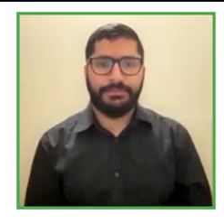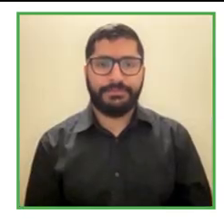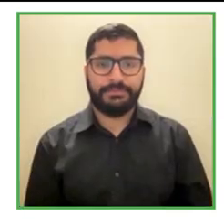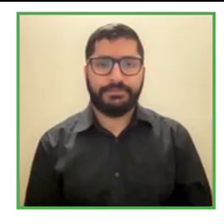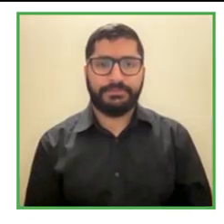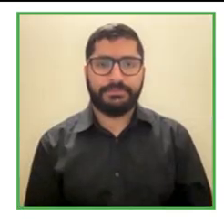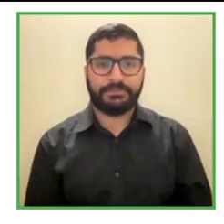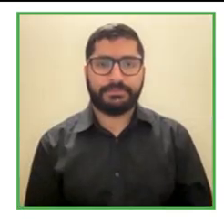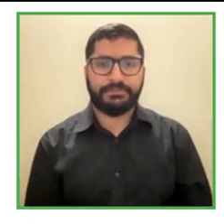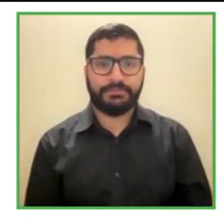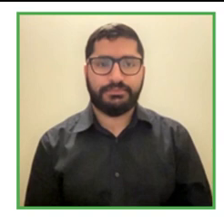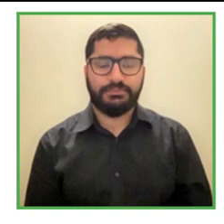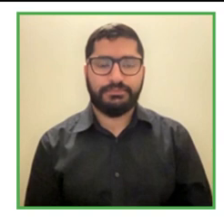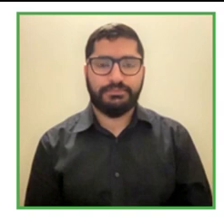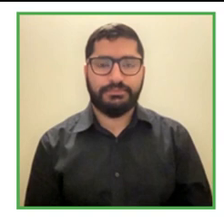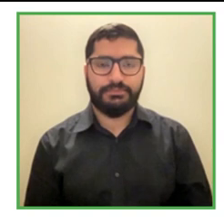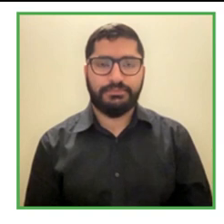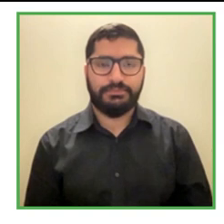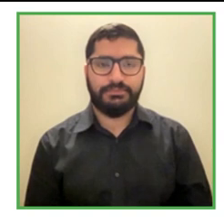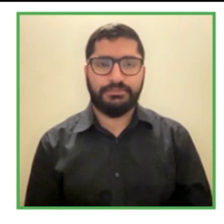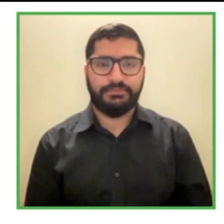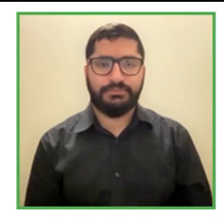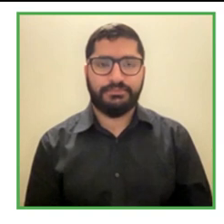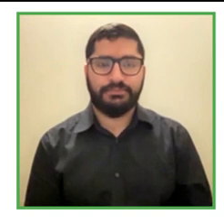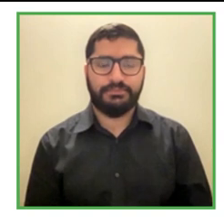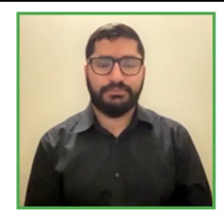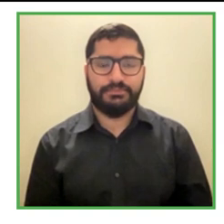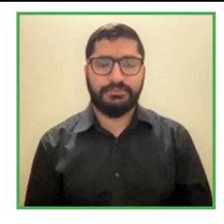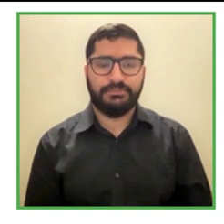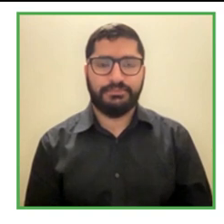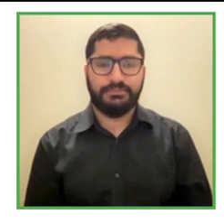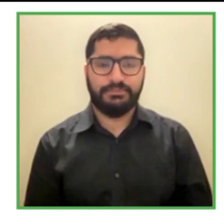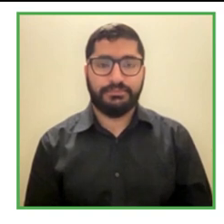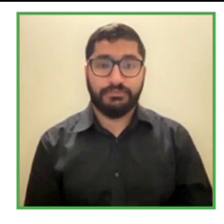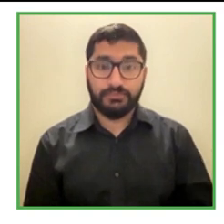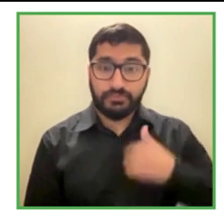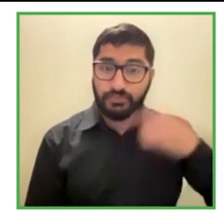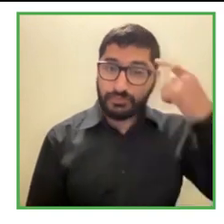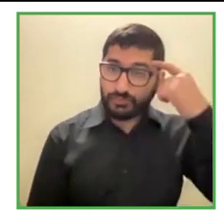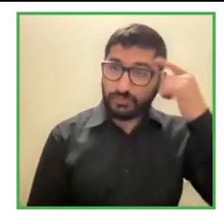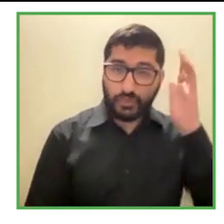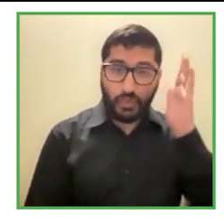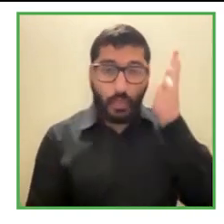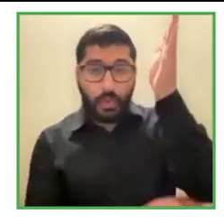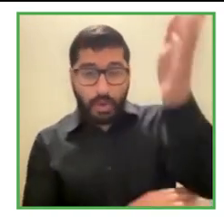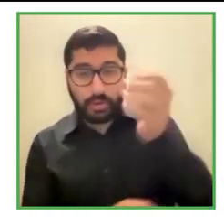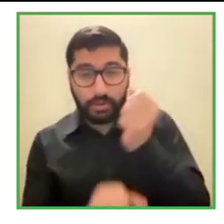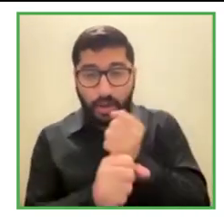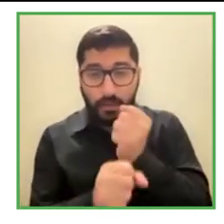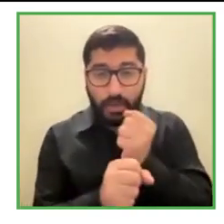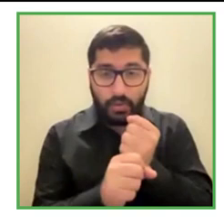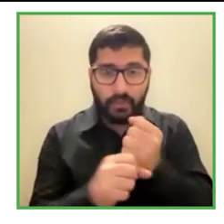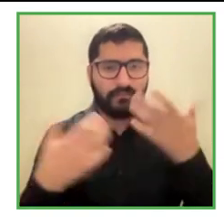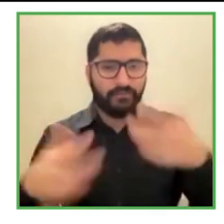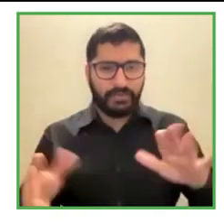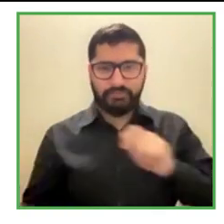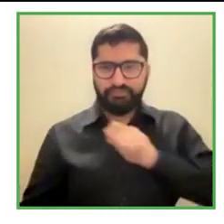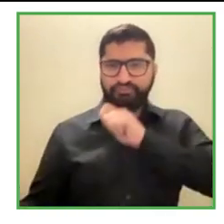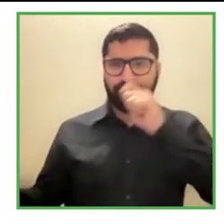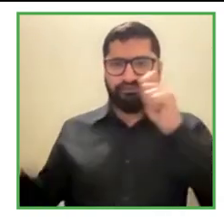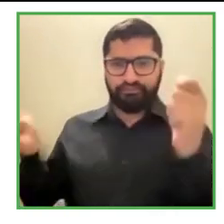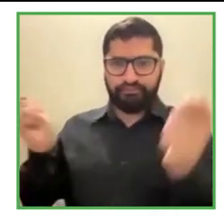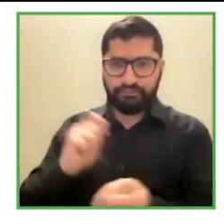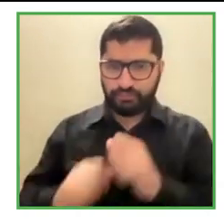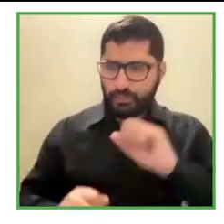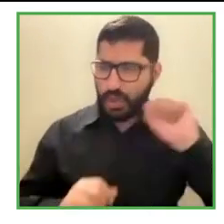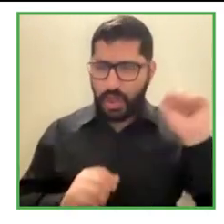I believe that the future of work has completely changed after COVID. So at what happened to Helm in the last two years.